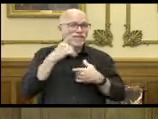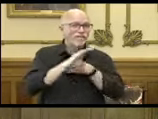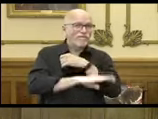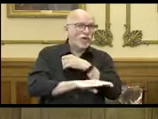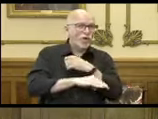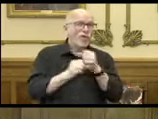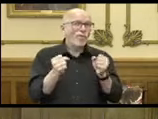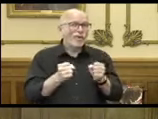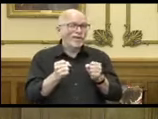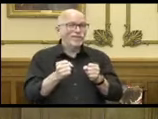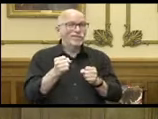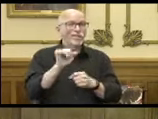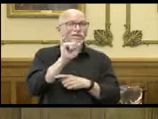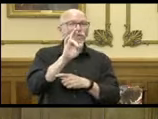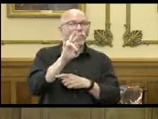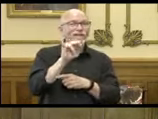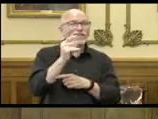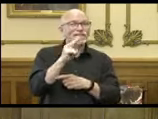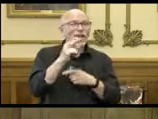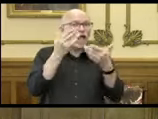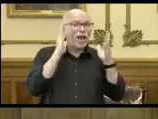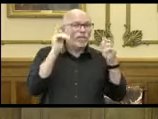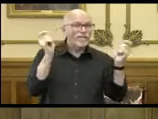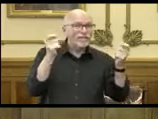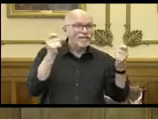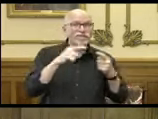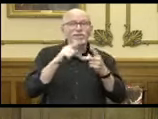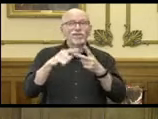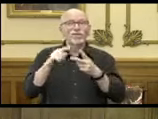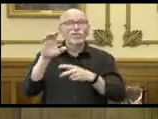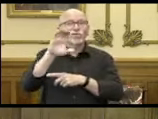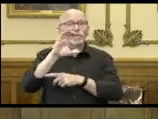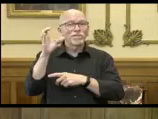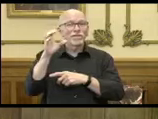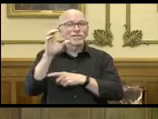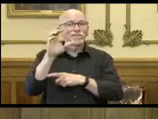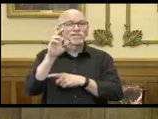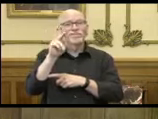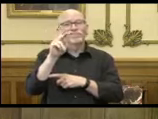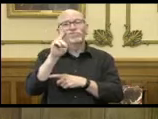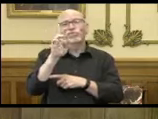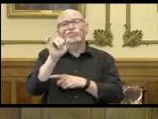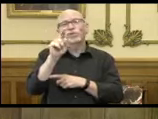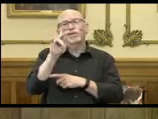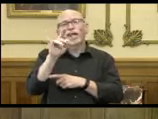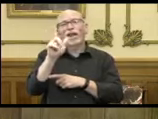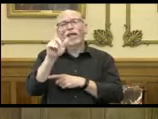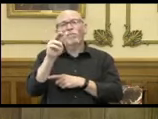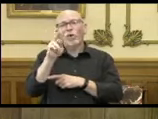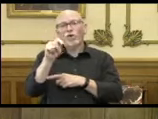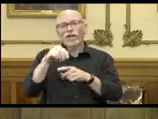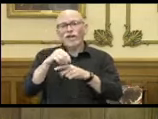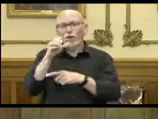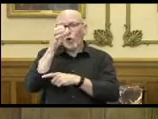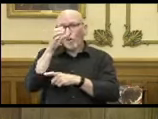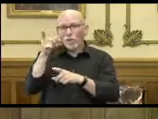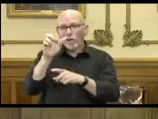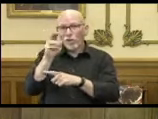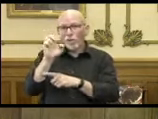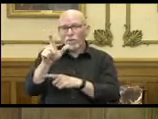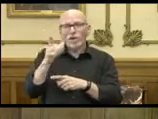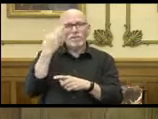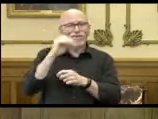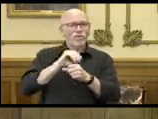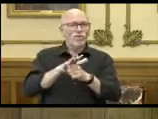from the Irvington Halloween festival to the Christmas market in Carmel because of COVID-19. So why isn't the state